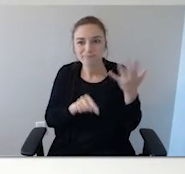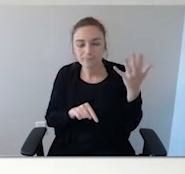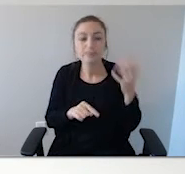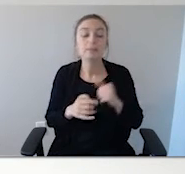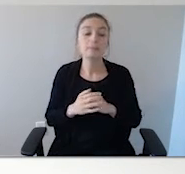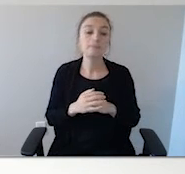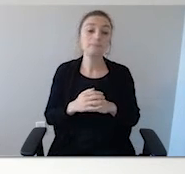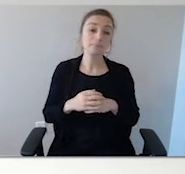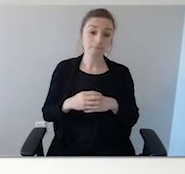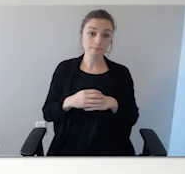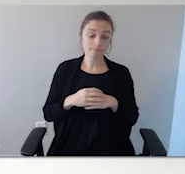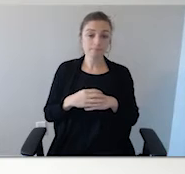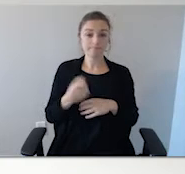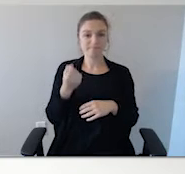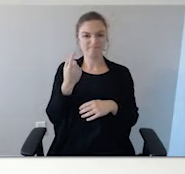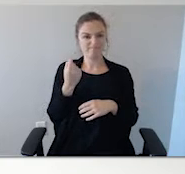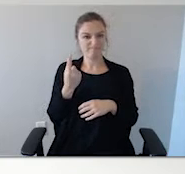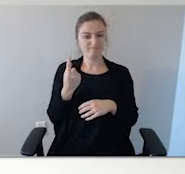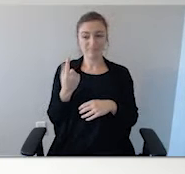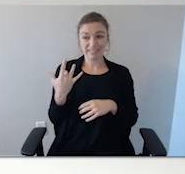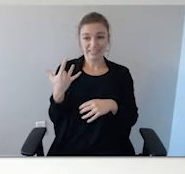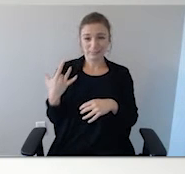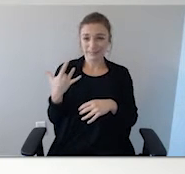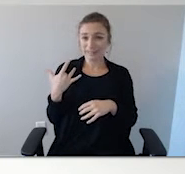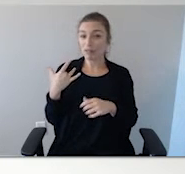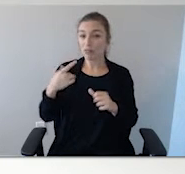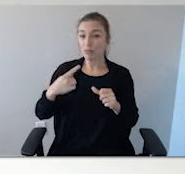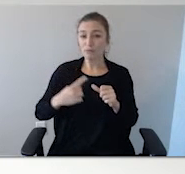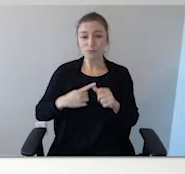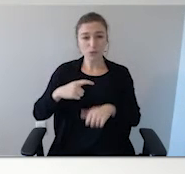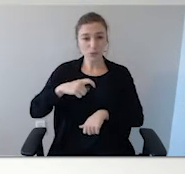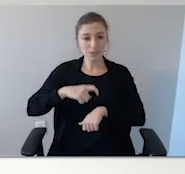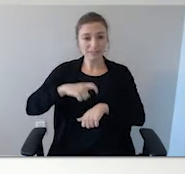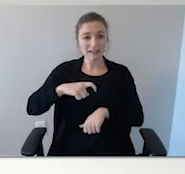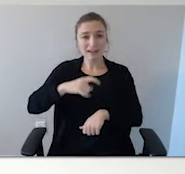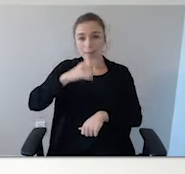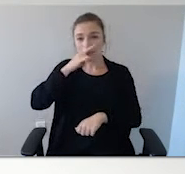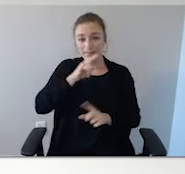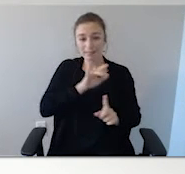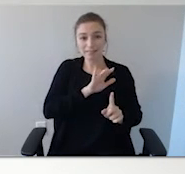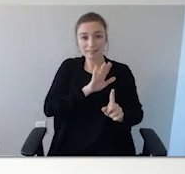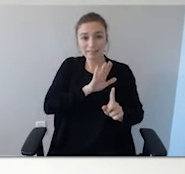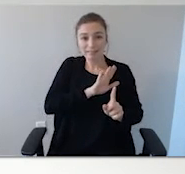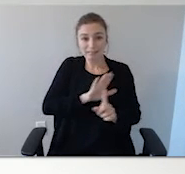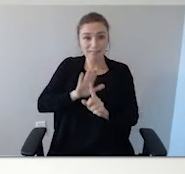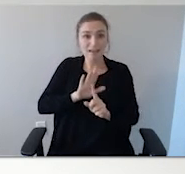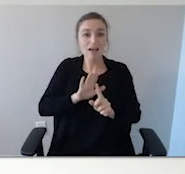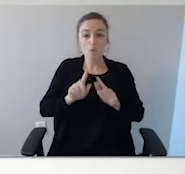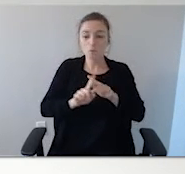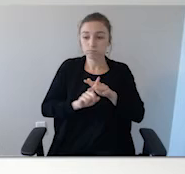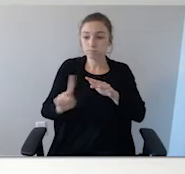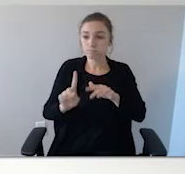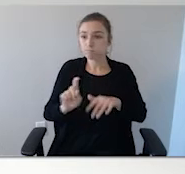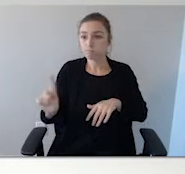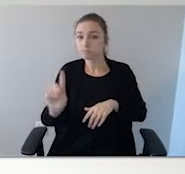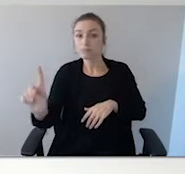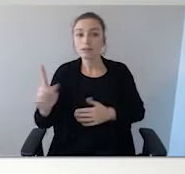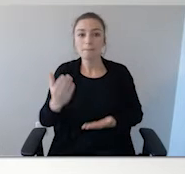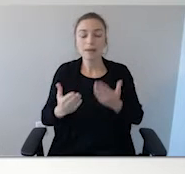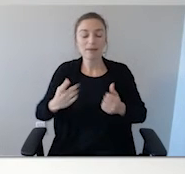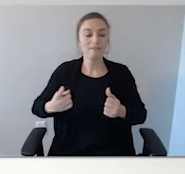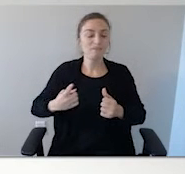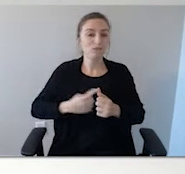oftentimes the first time a child wanders or at any time when they wander it could be their first contact with law enforcement.